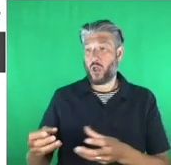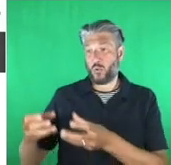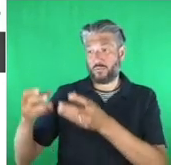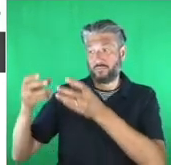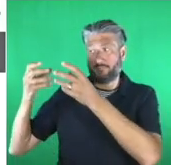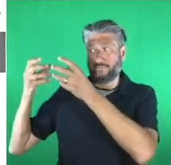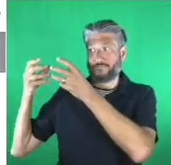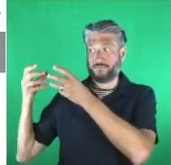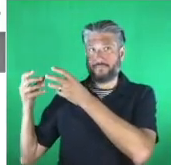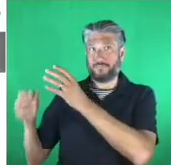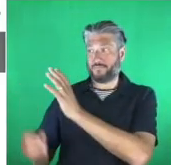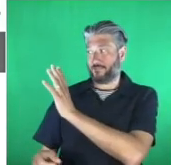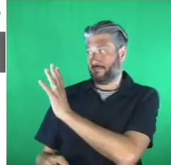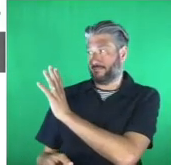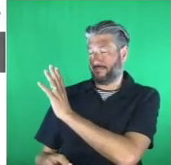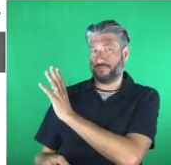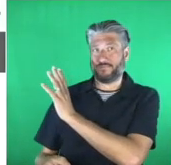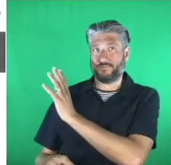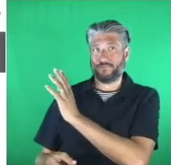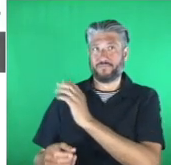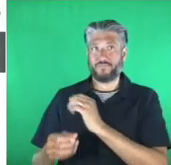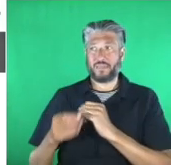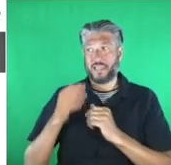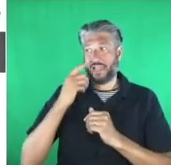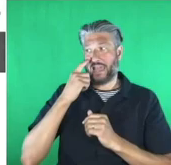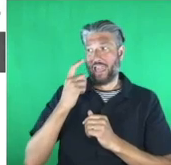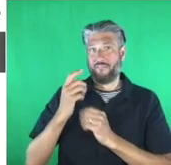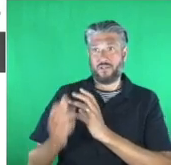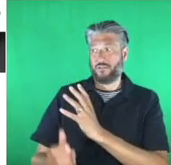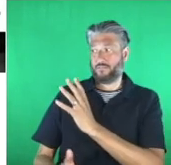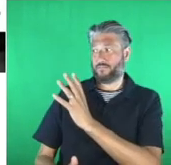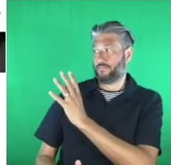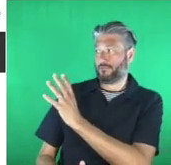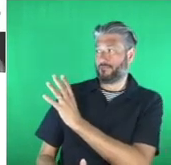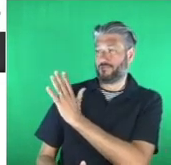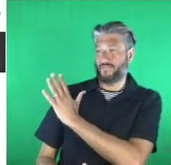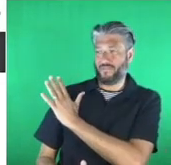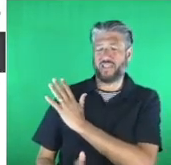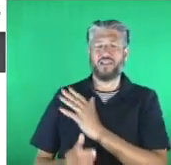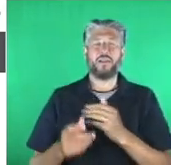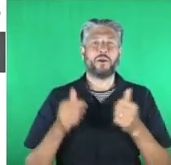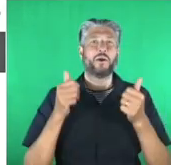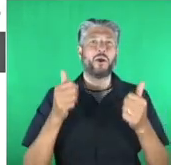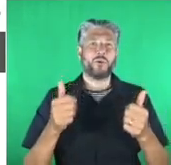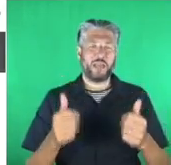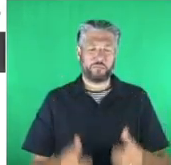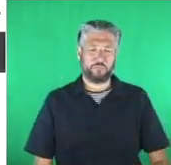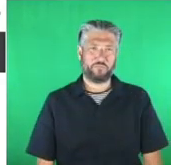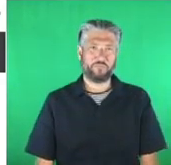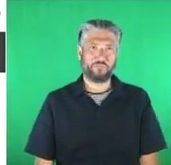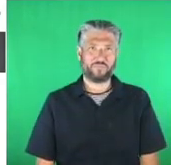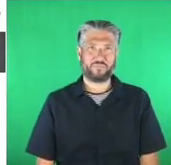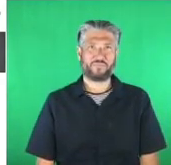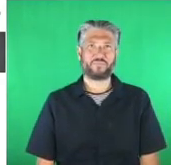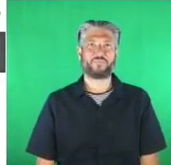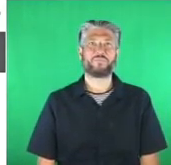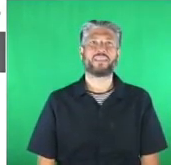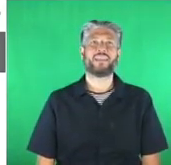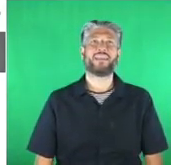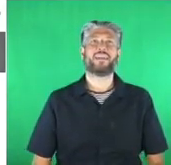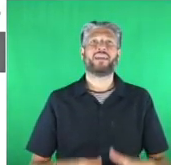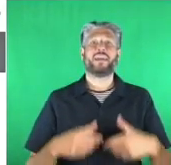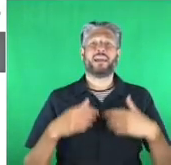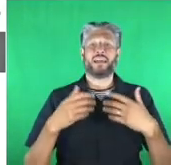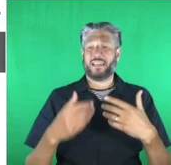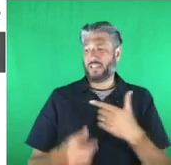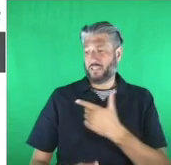this. Um, there we go. Okay, it's on top of the sofa, a little precarious.